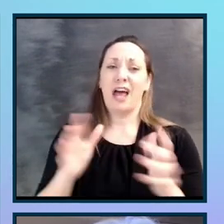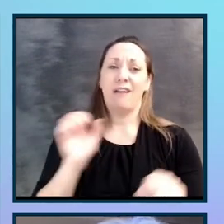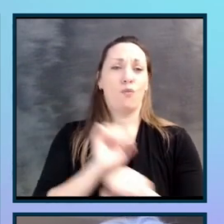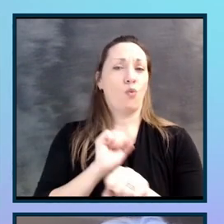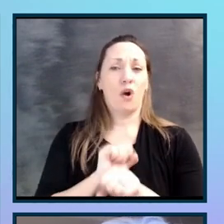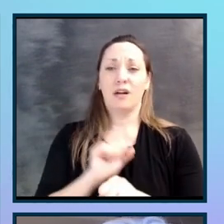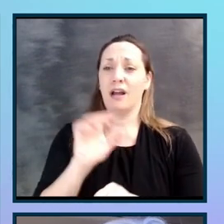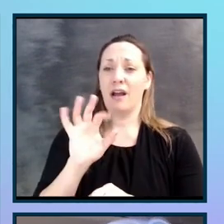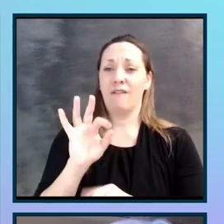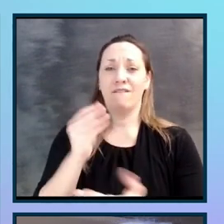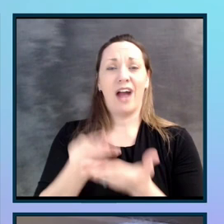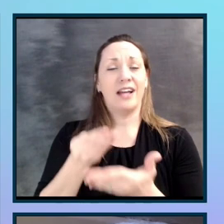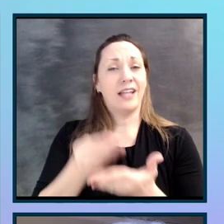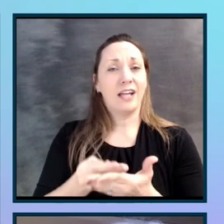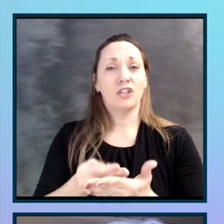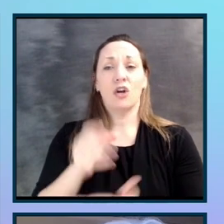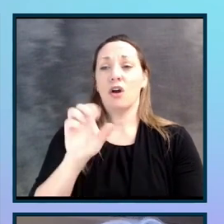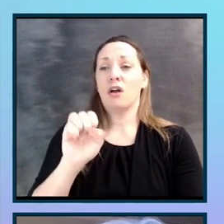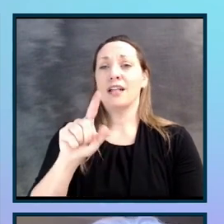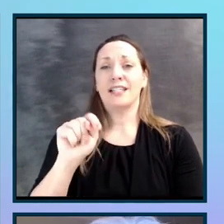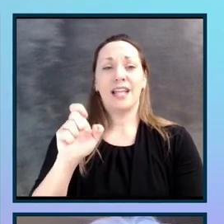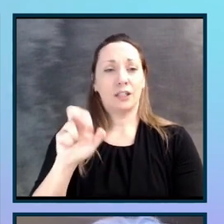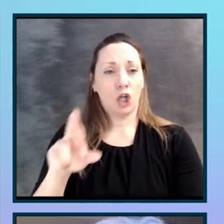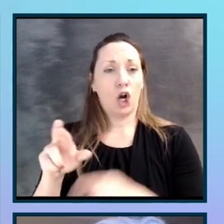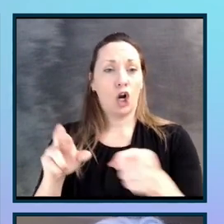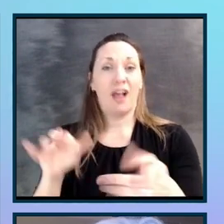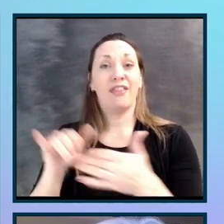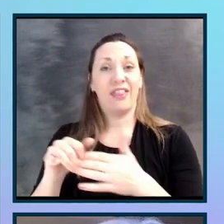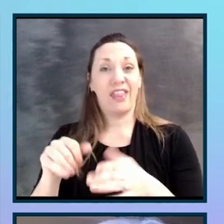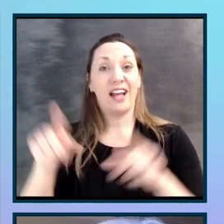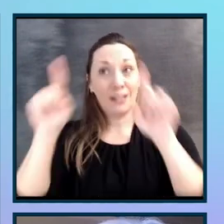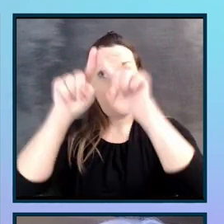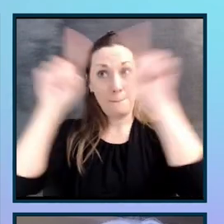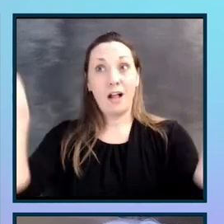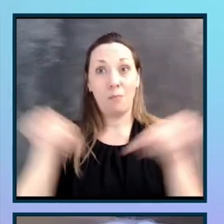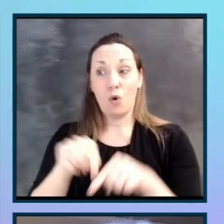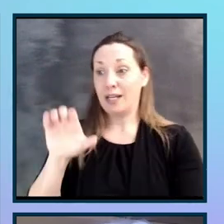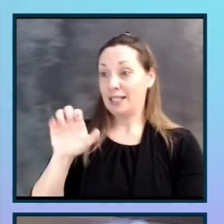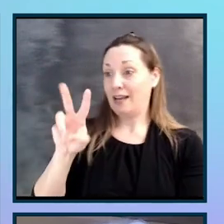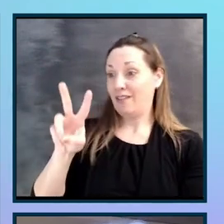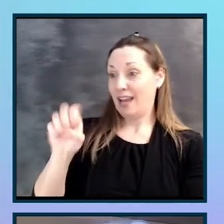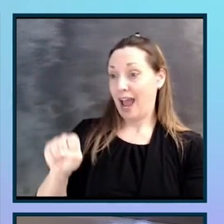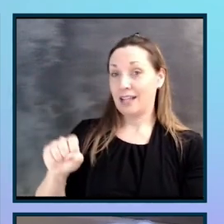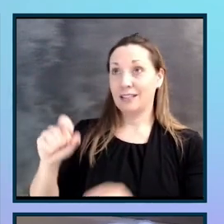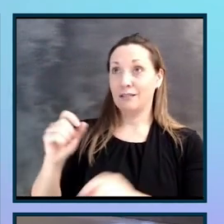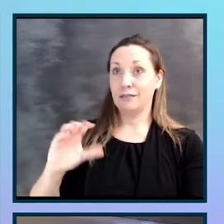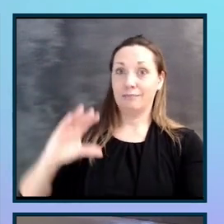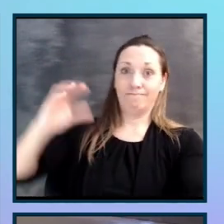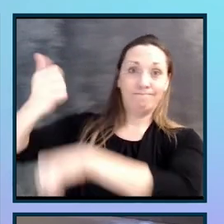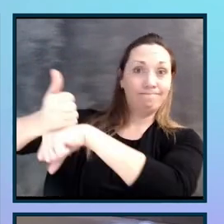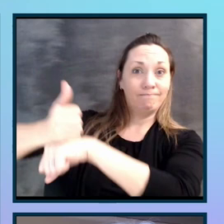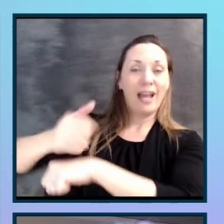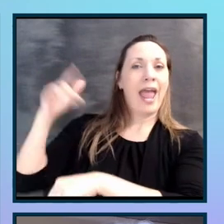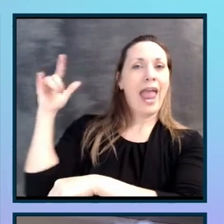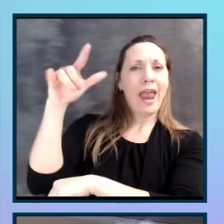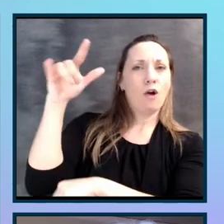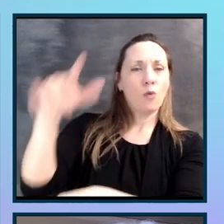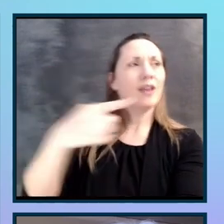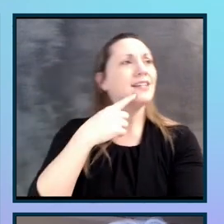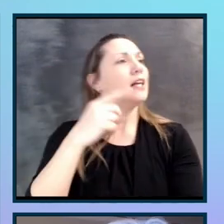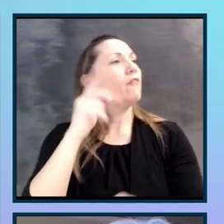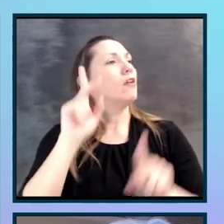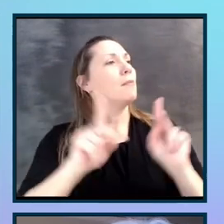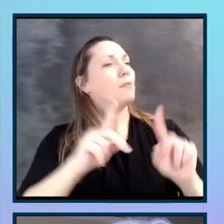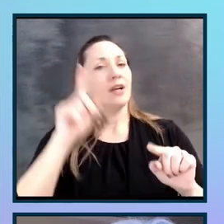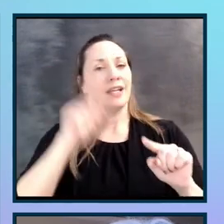We did work in the healthcare sector. This is a picture of a billboard that CVS put up in an airport. It says, for those who can't